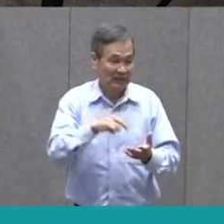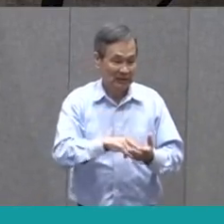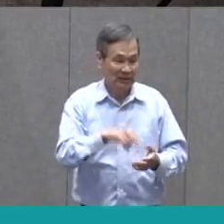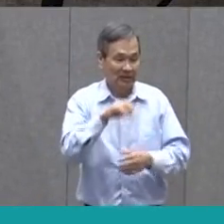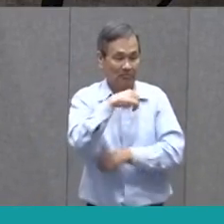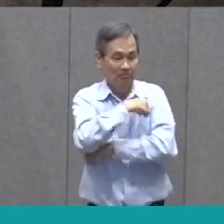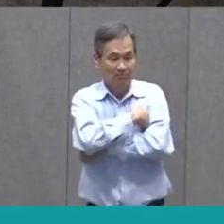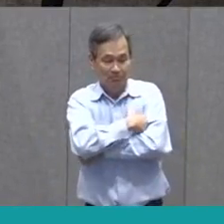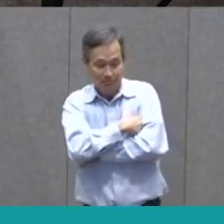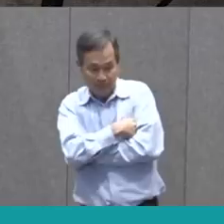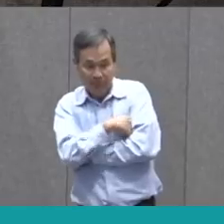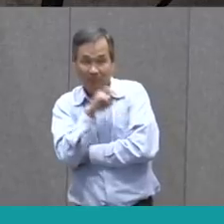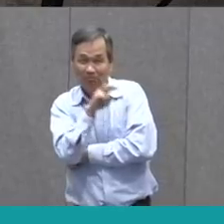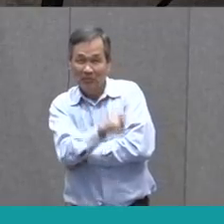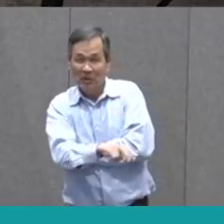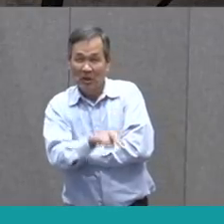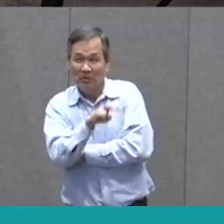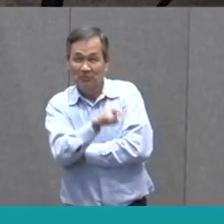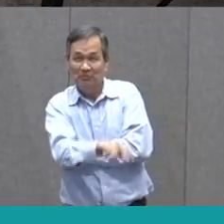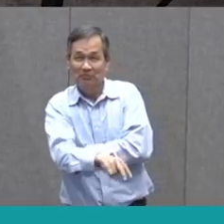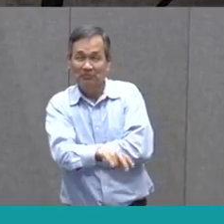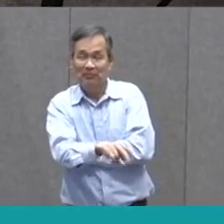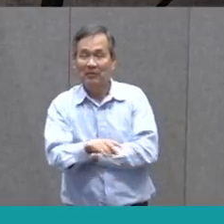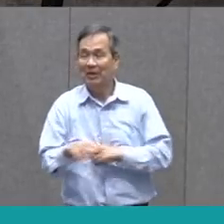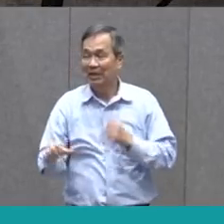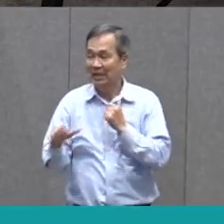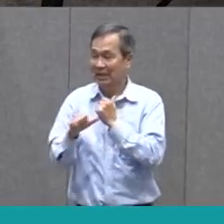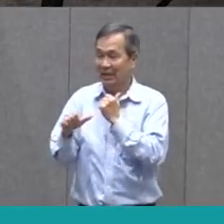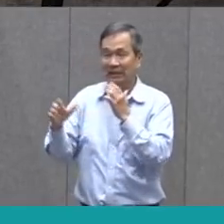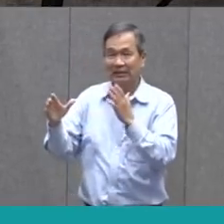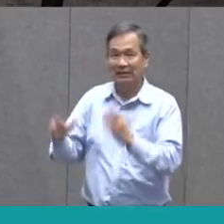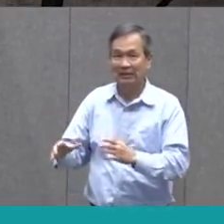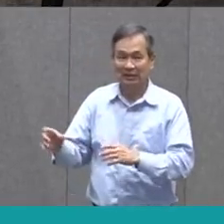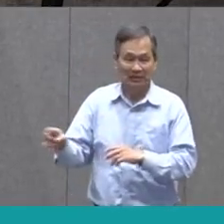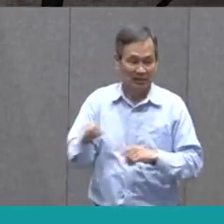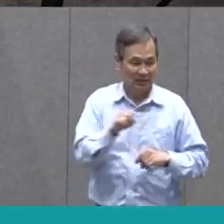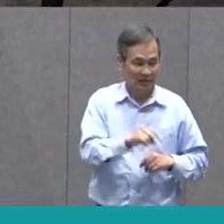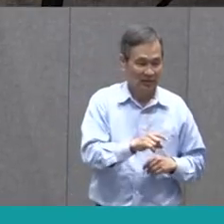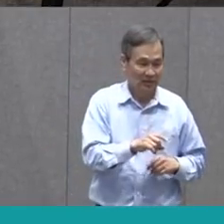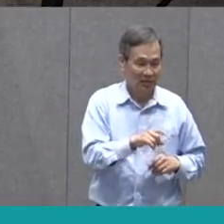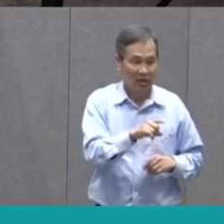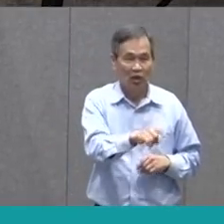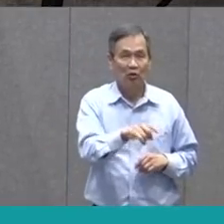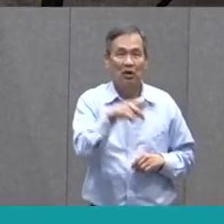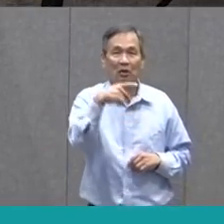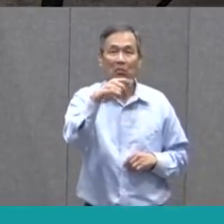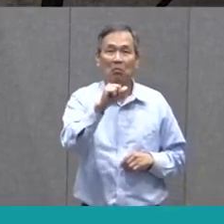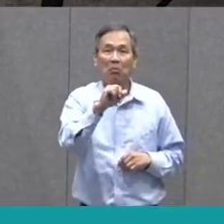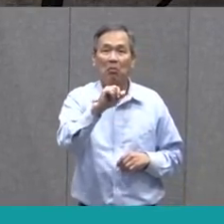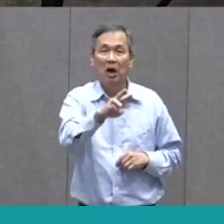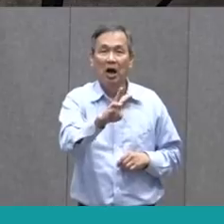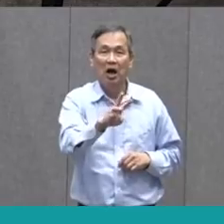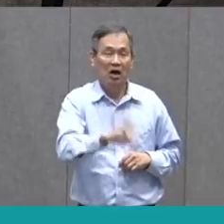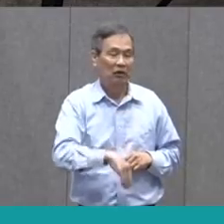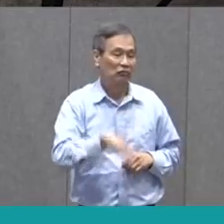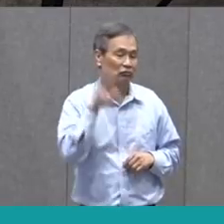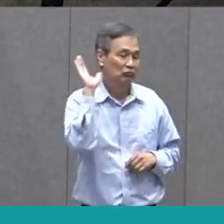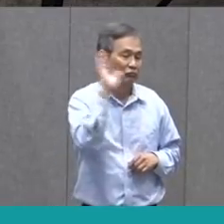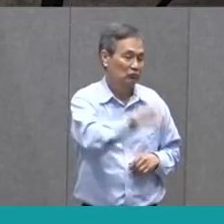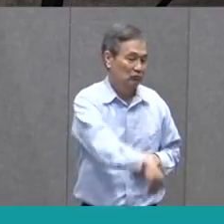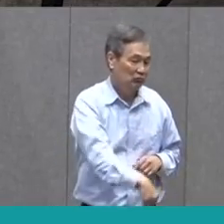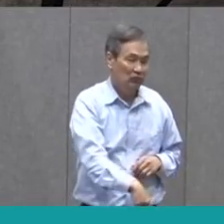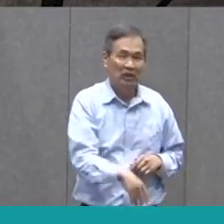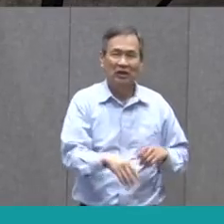long look at it. Her assistant gives it a nudge with his paw. The